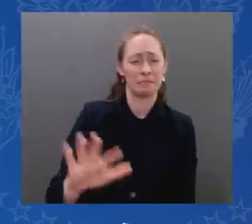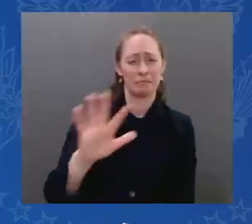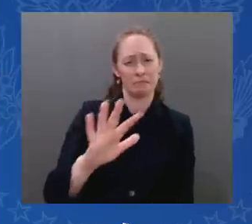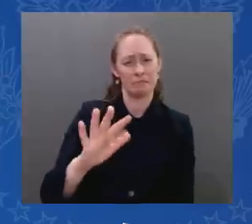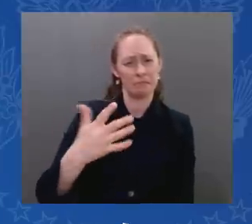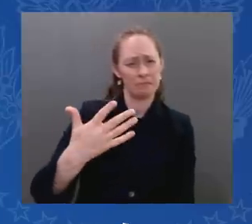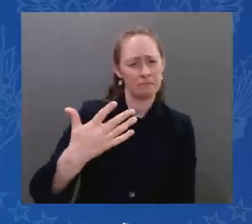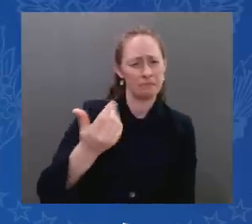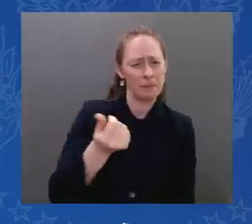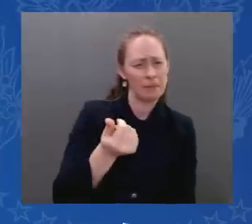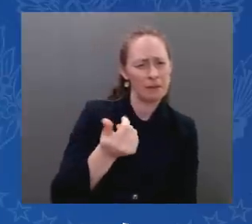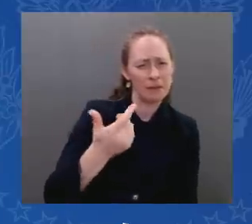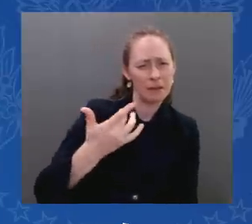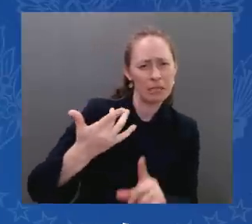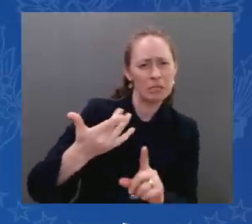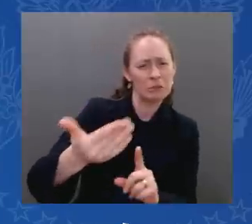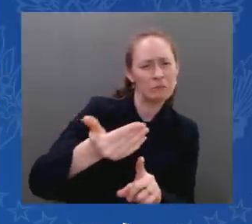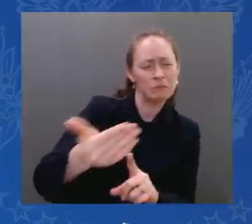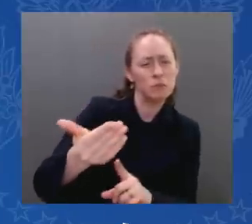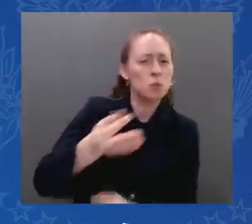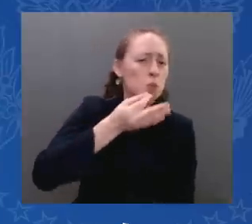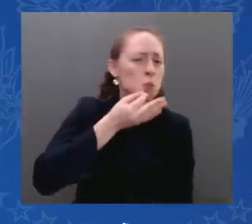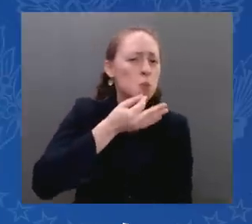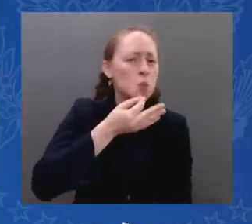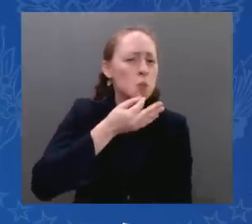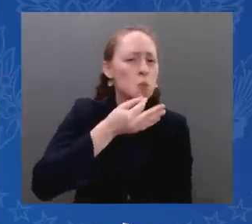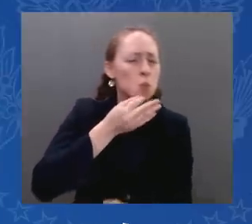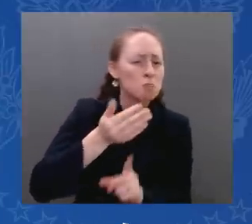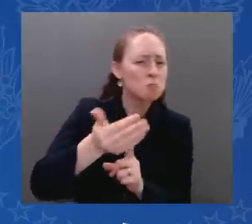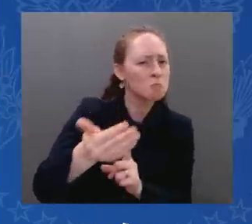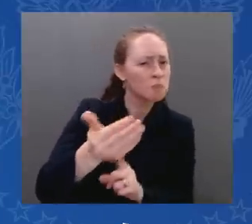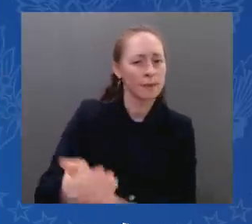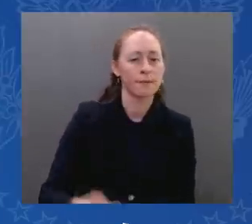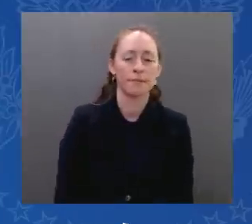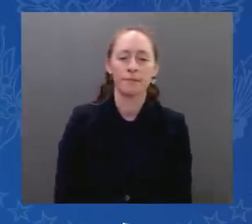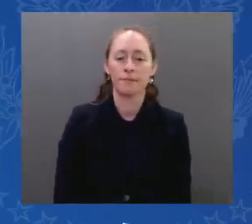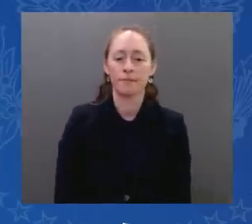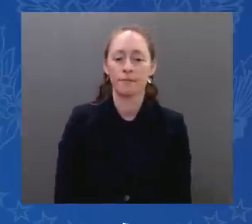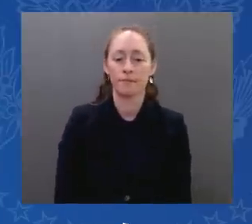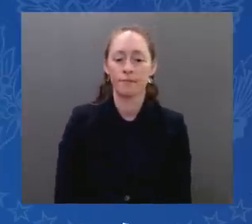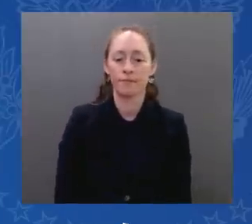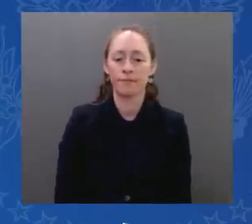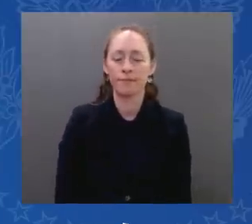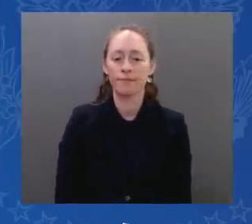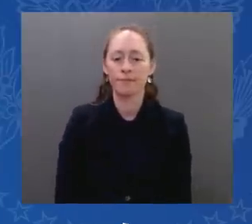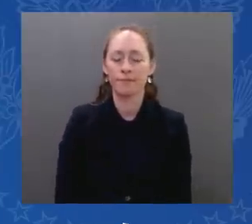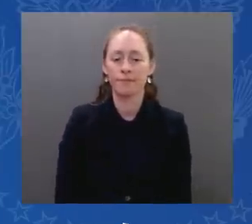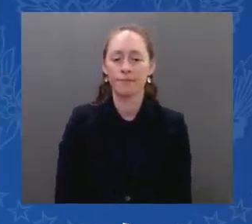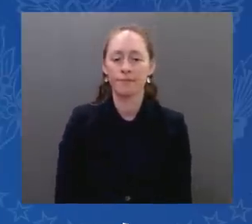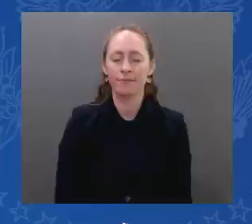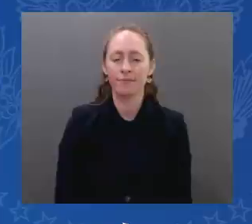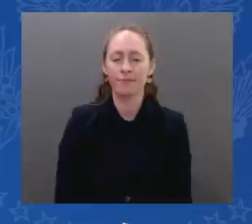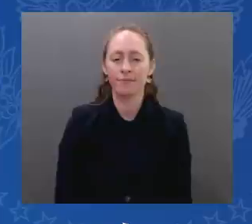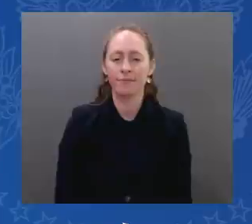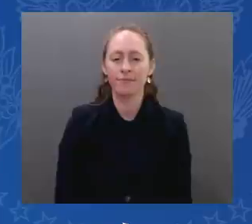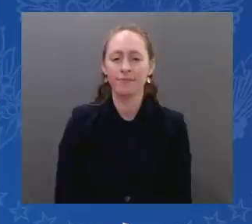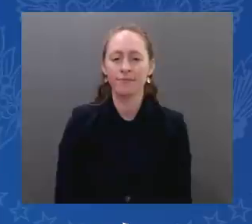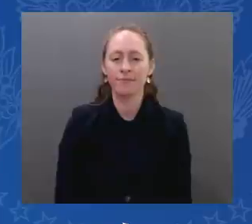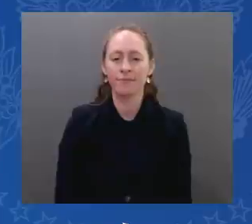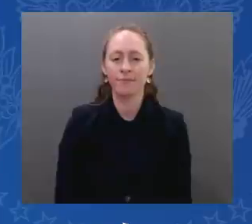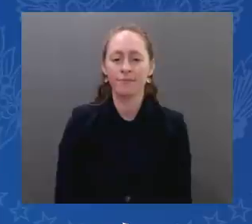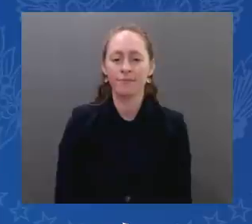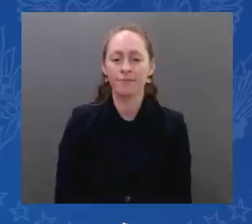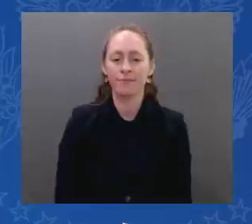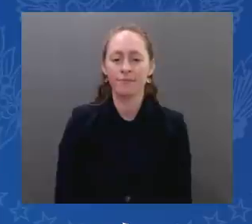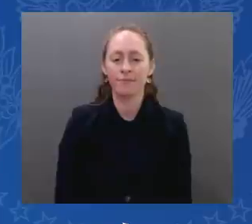And jumping on the subject and we urge the Israeli opposition to become, to be more responsible and help with the legislation